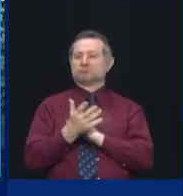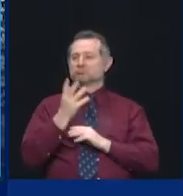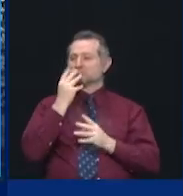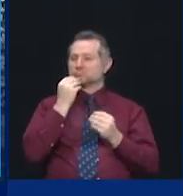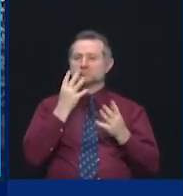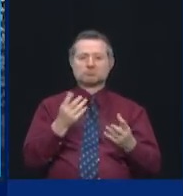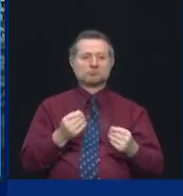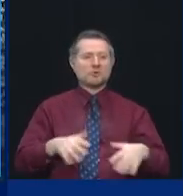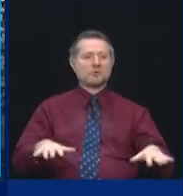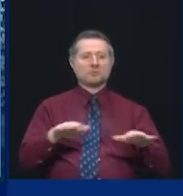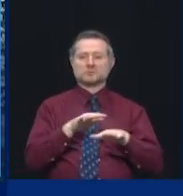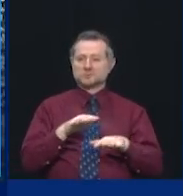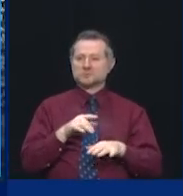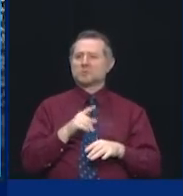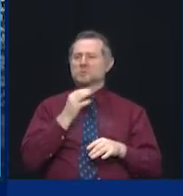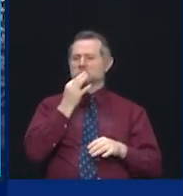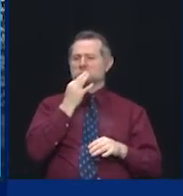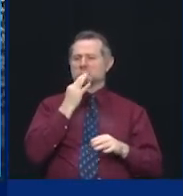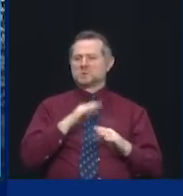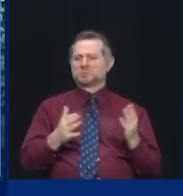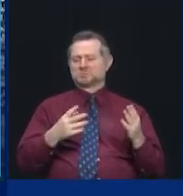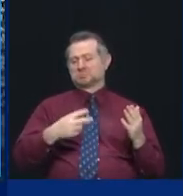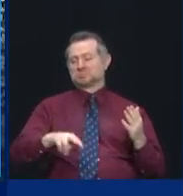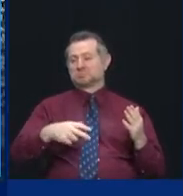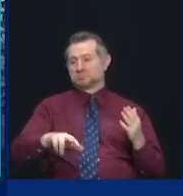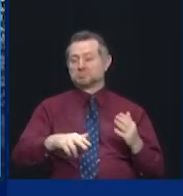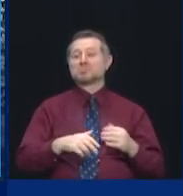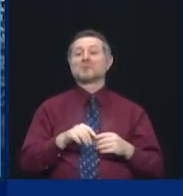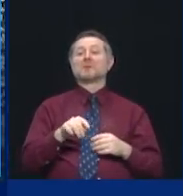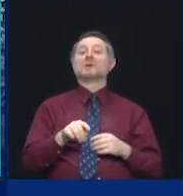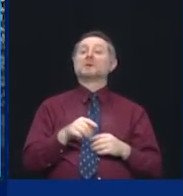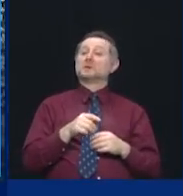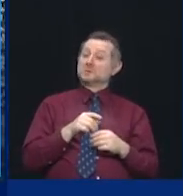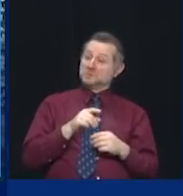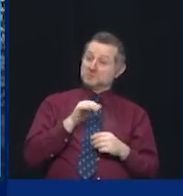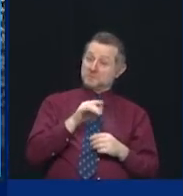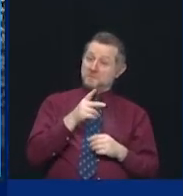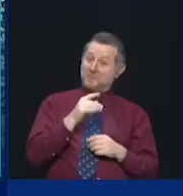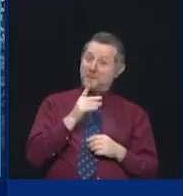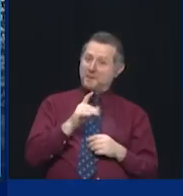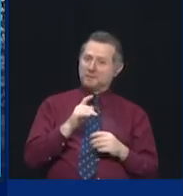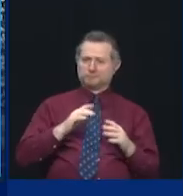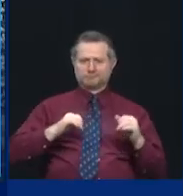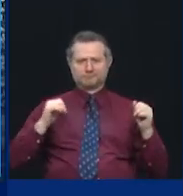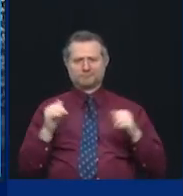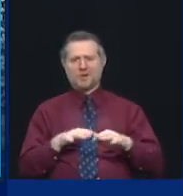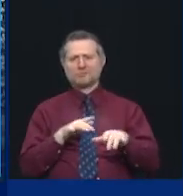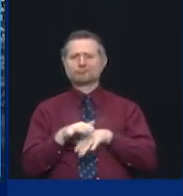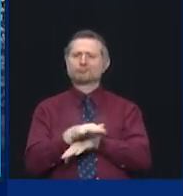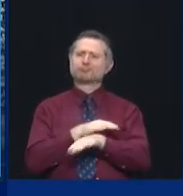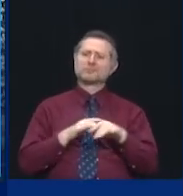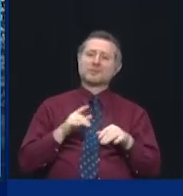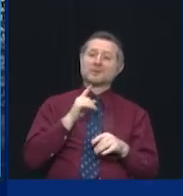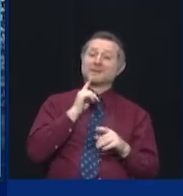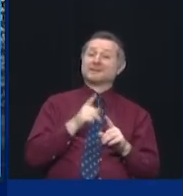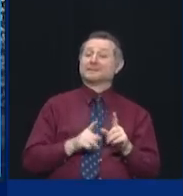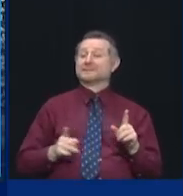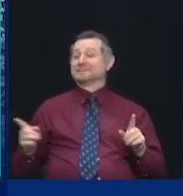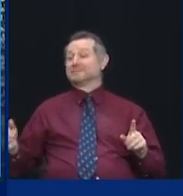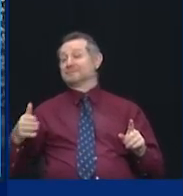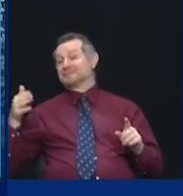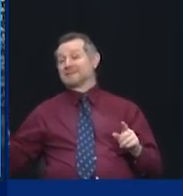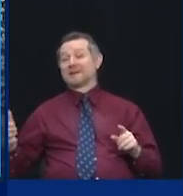There's a beautiful public access point. We have the, right down the block, we're going to have